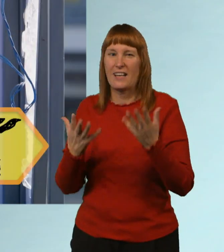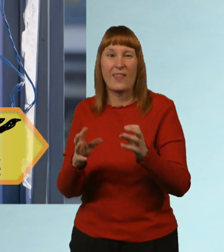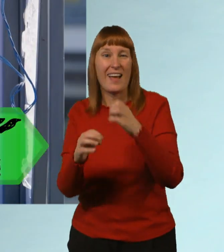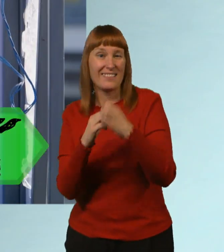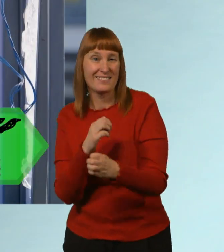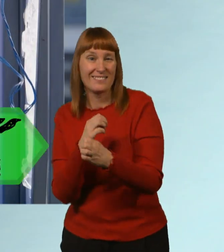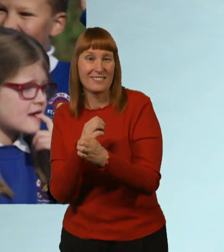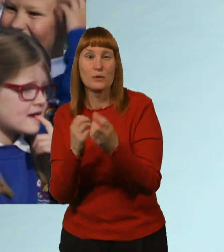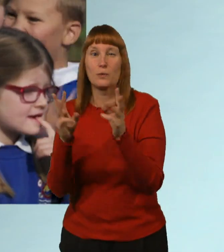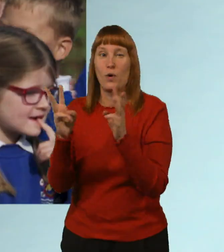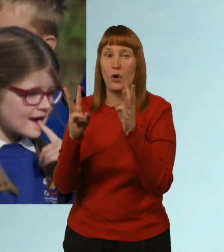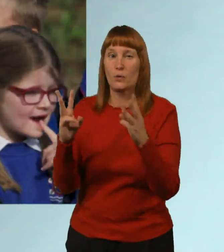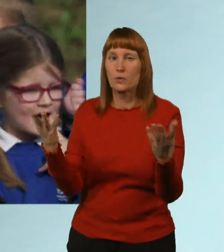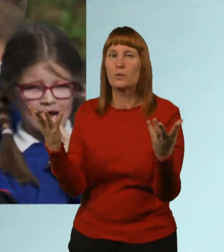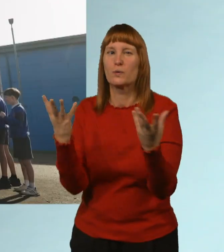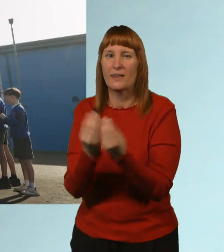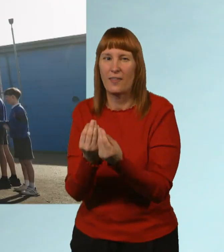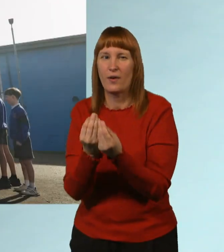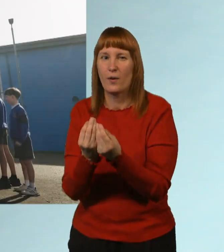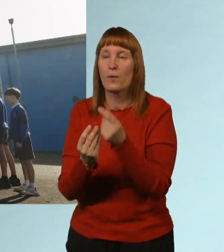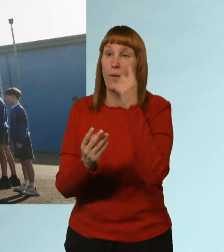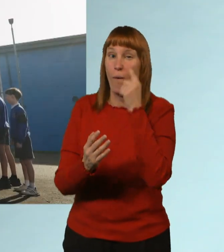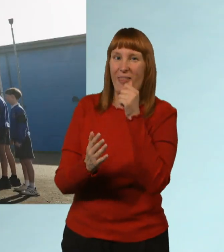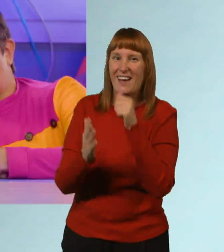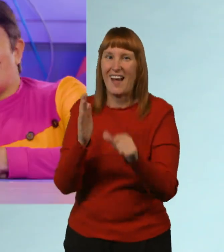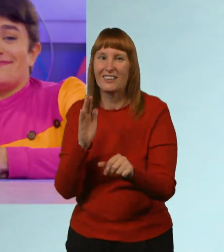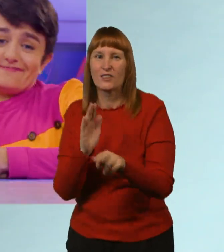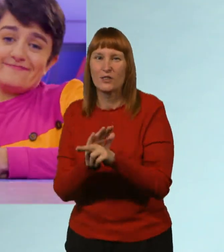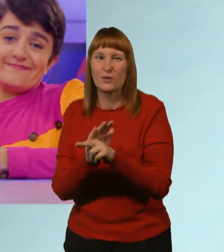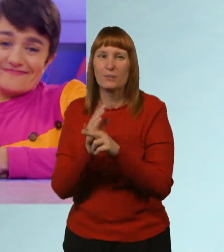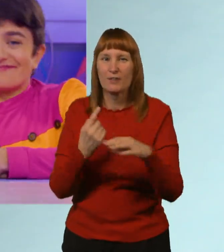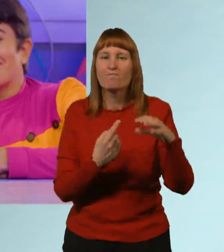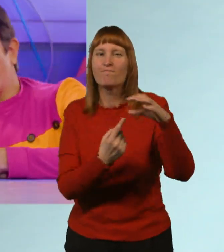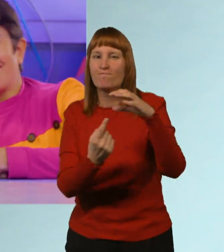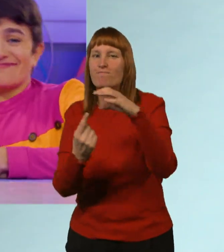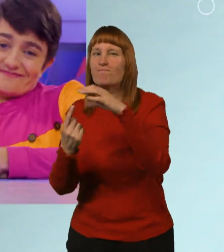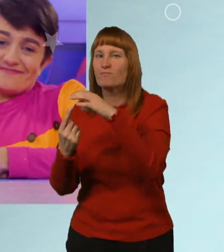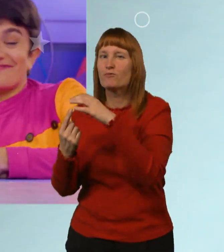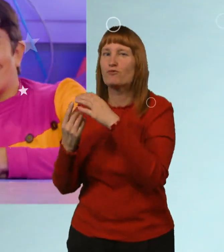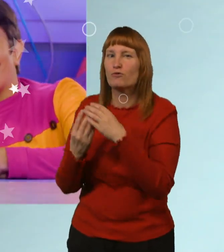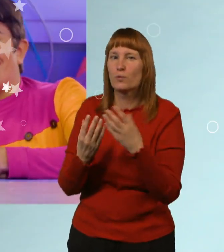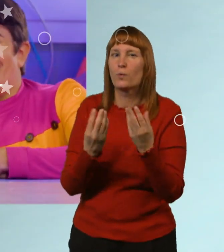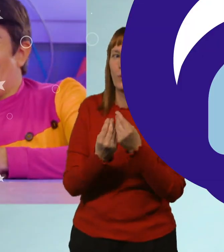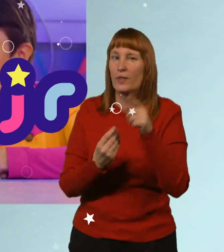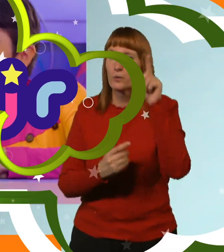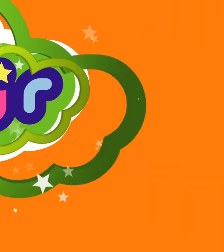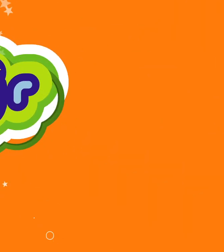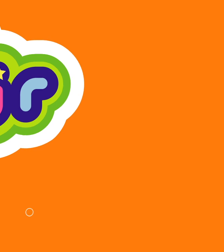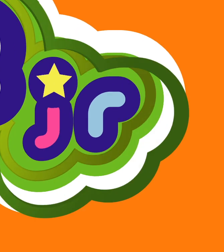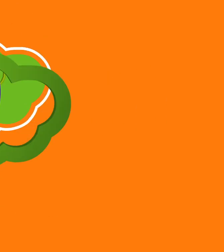We worked together And now we know the answer Zooming around with Zoom